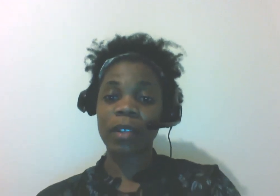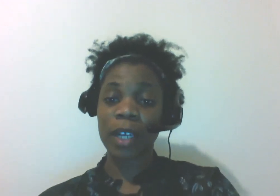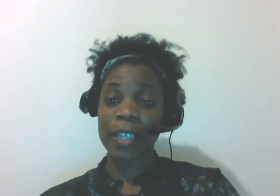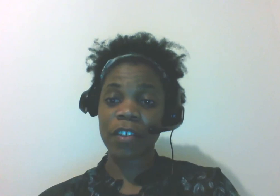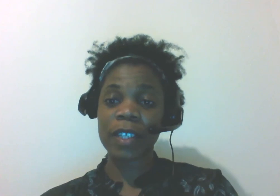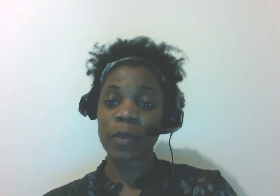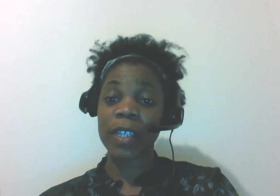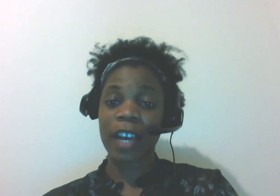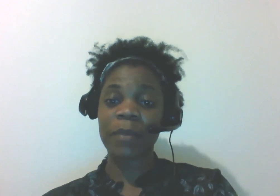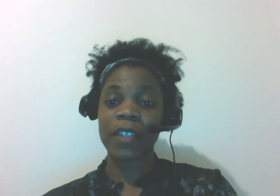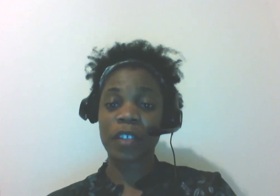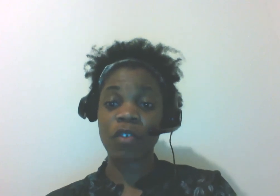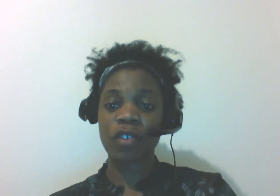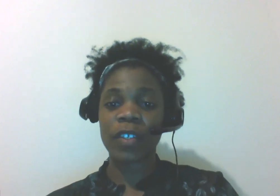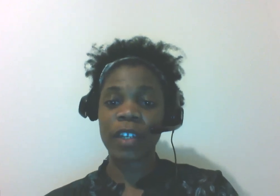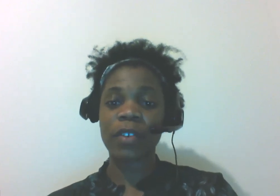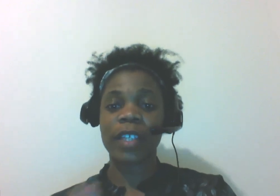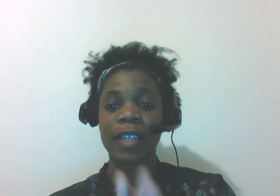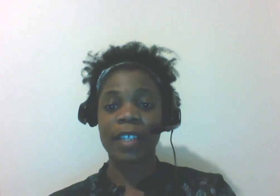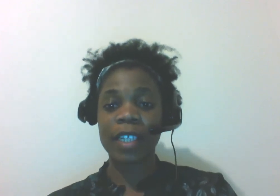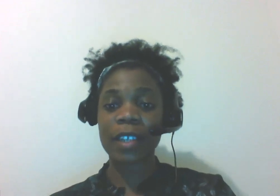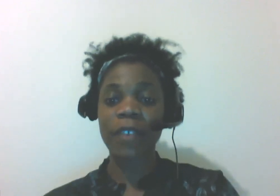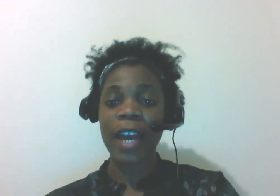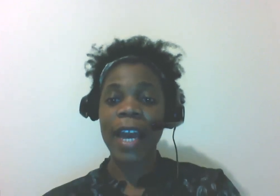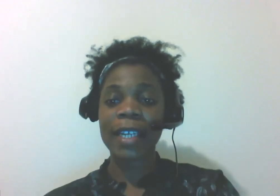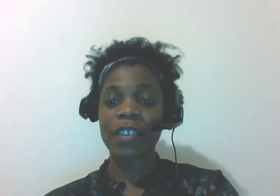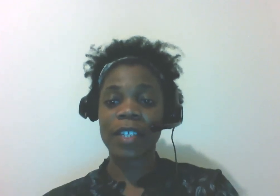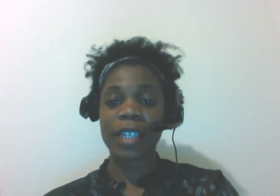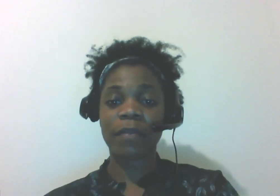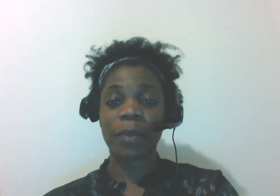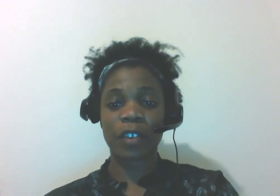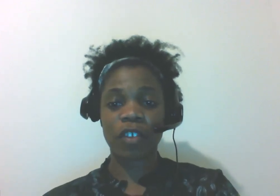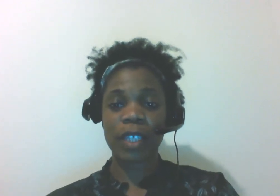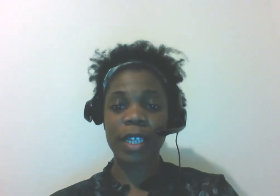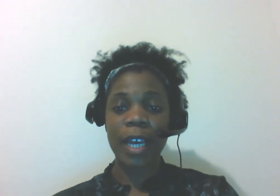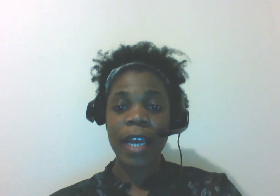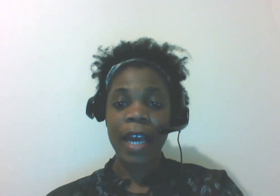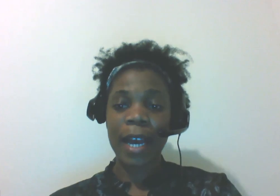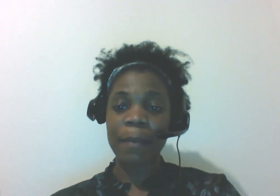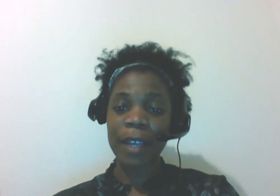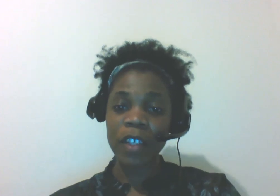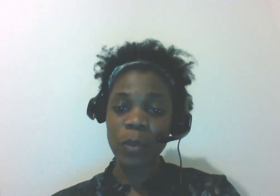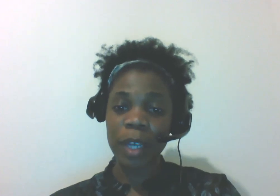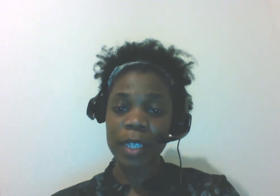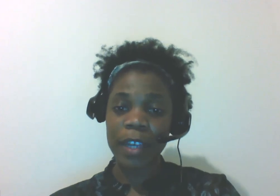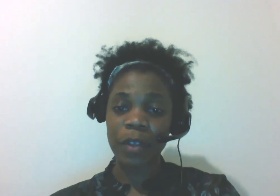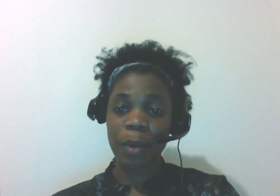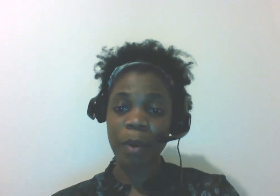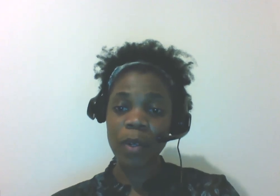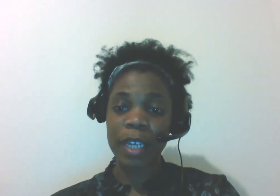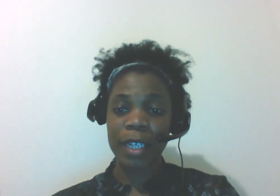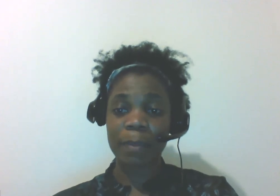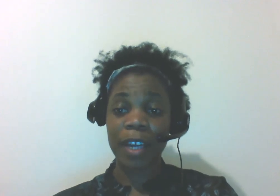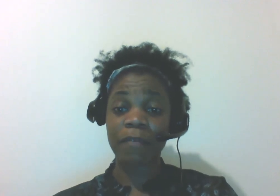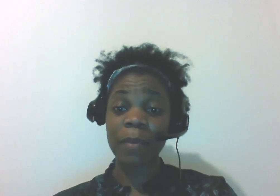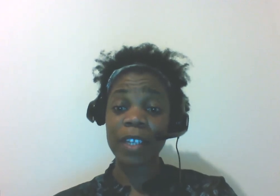organizations, as well as government institutions, including the executive and legislative positions. In this, we intend